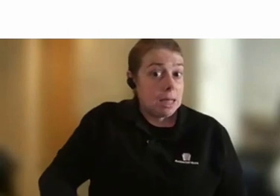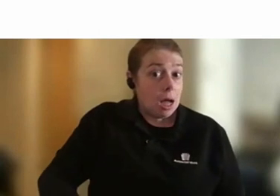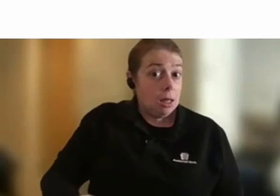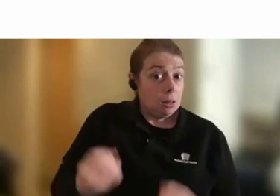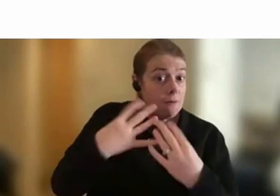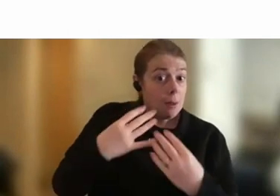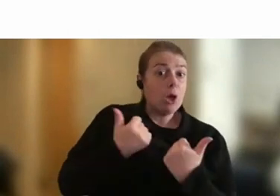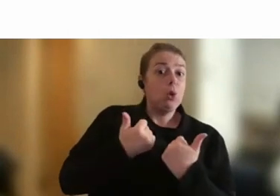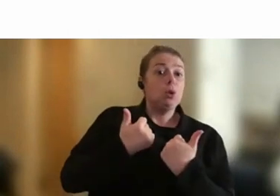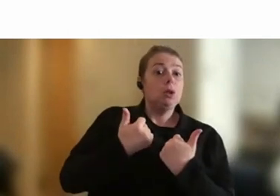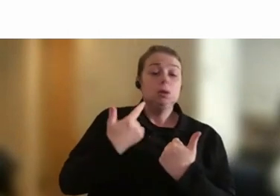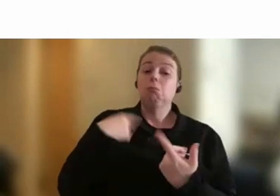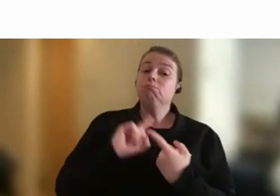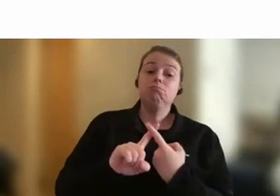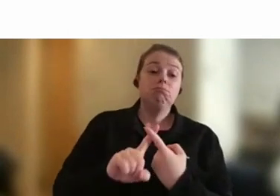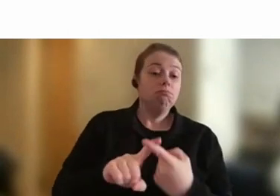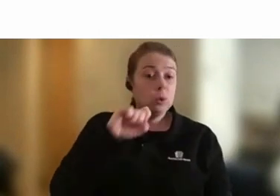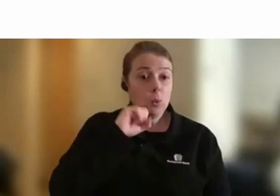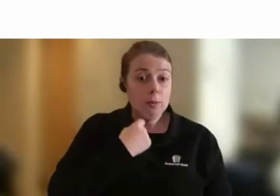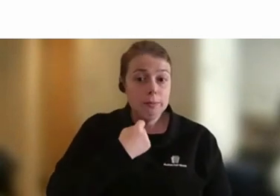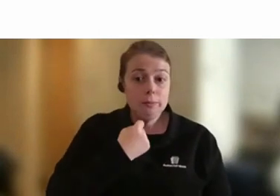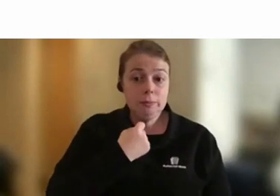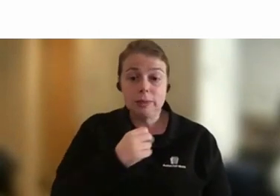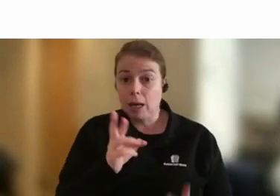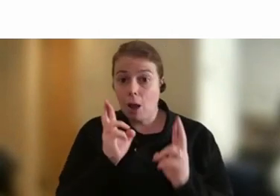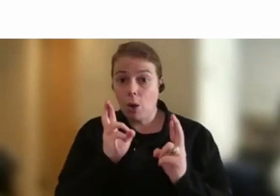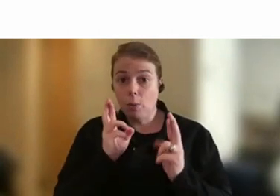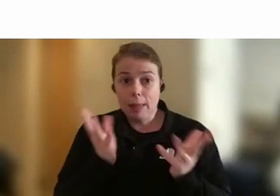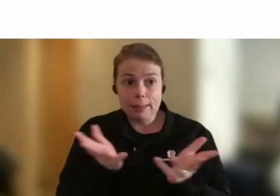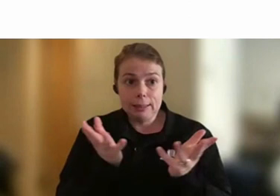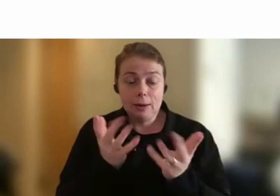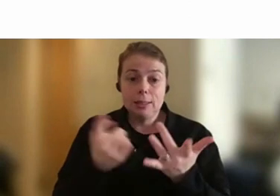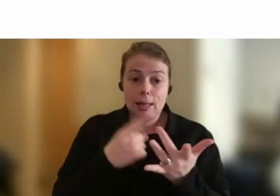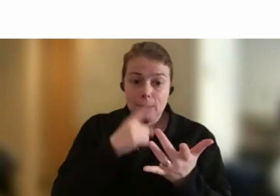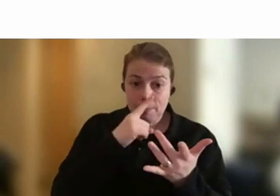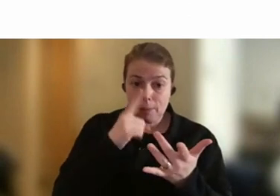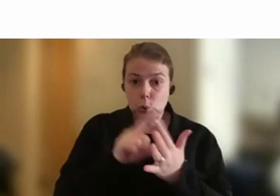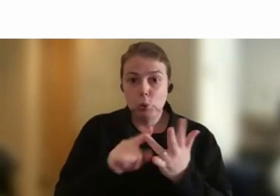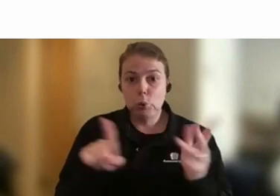I'm just going to keep doing it. And I hope that that encourages others to do the same.